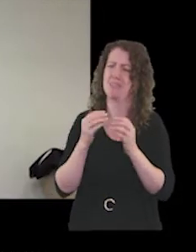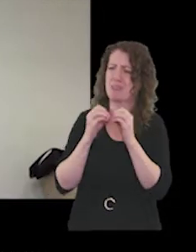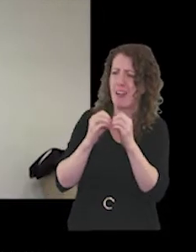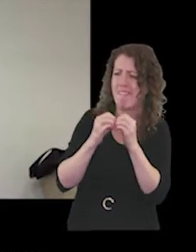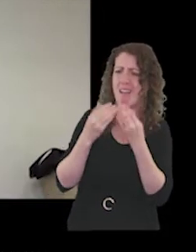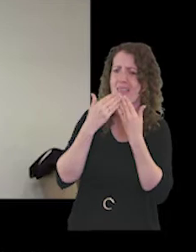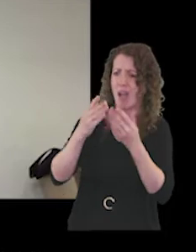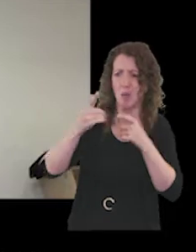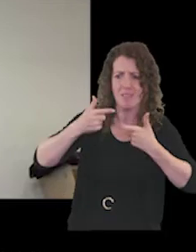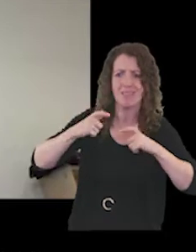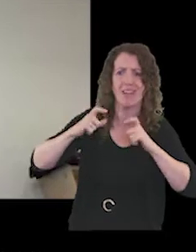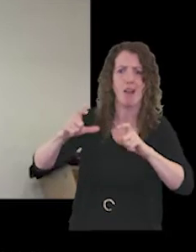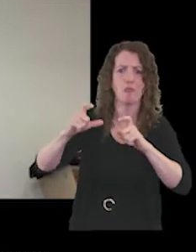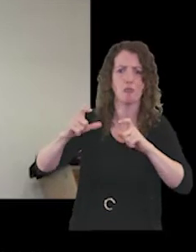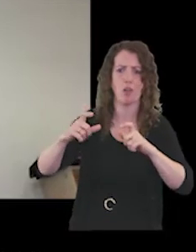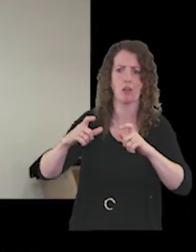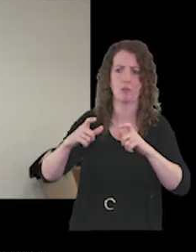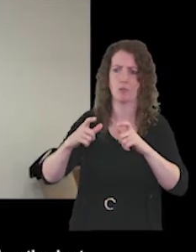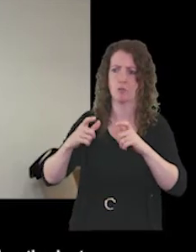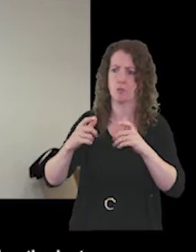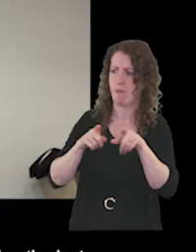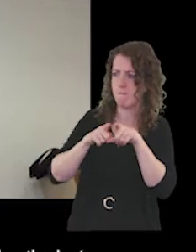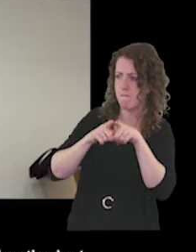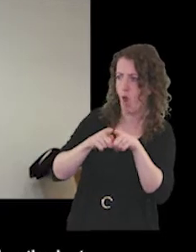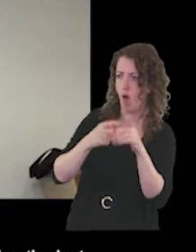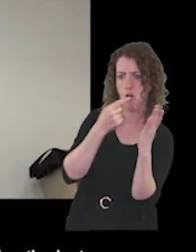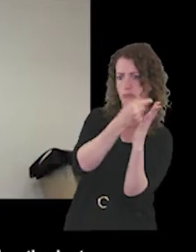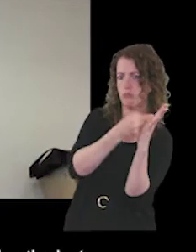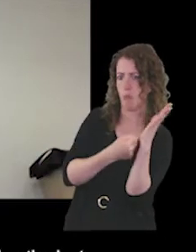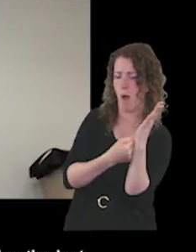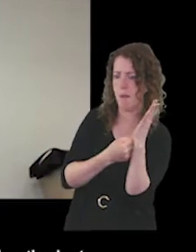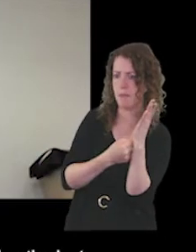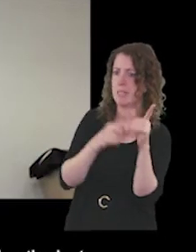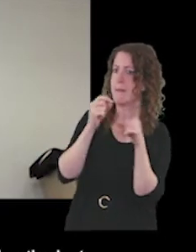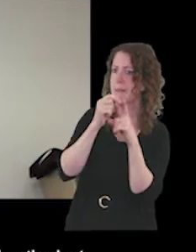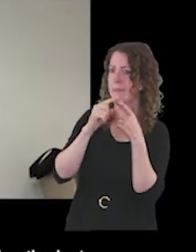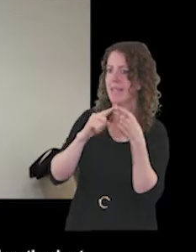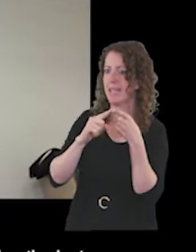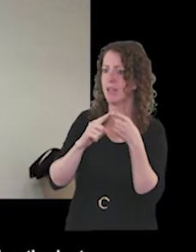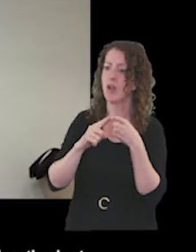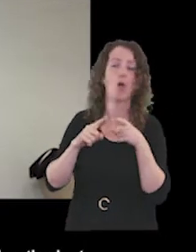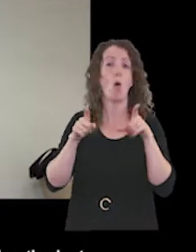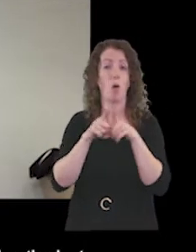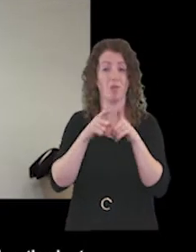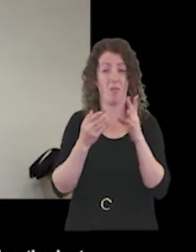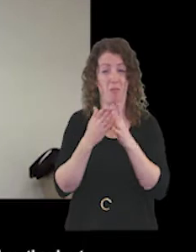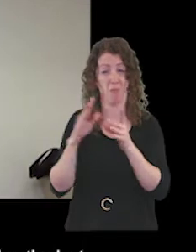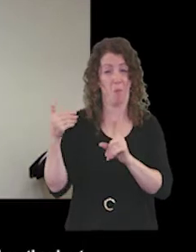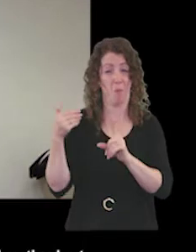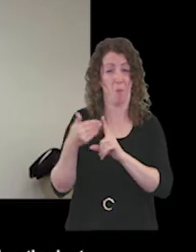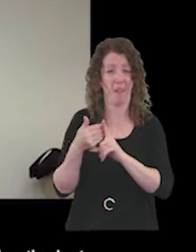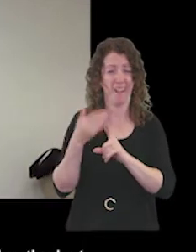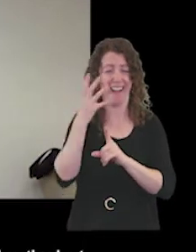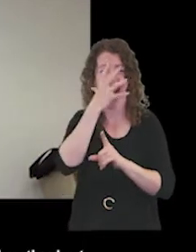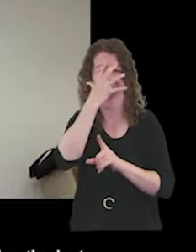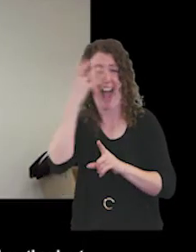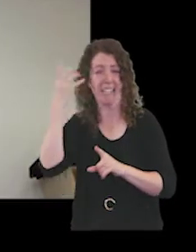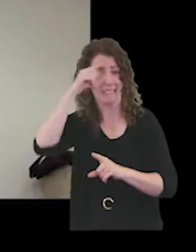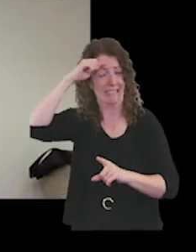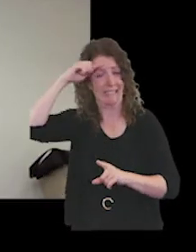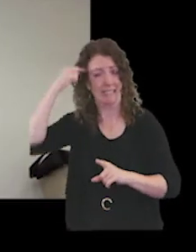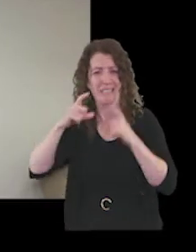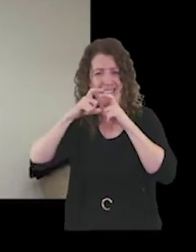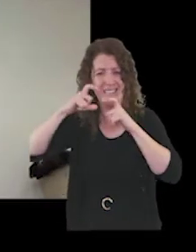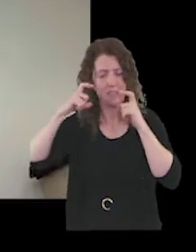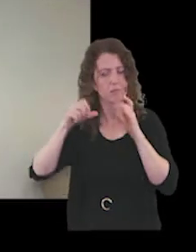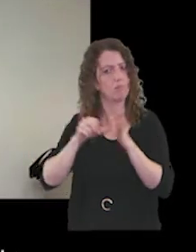continuing to observe the PPE requirements, especially during the last week or so of incredible heat as well.